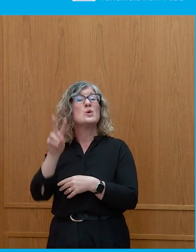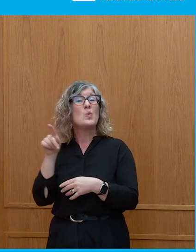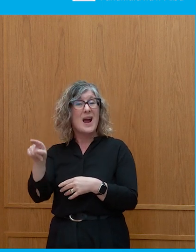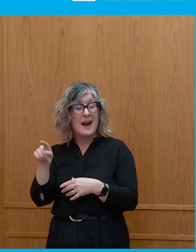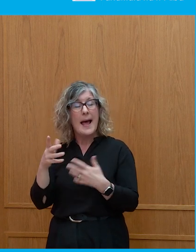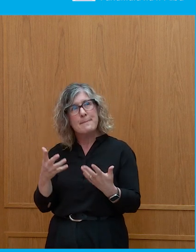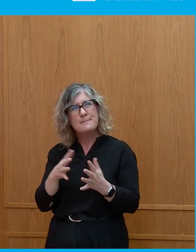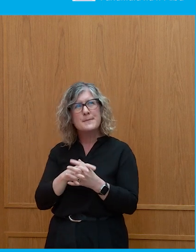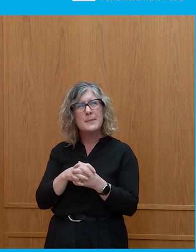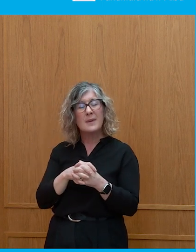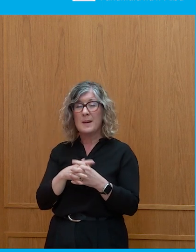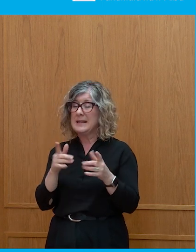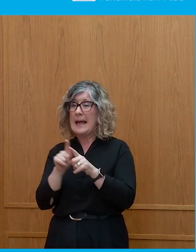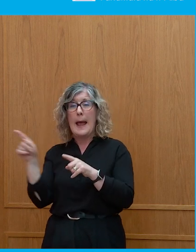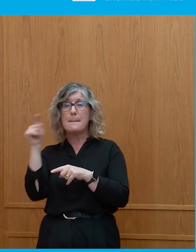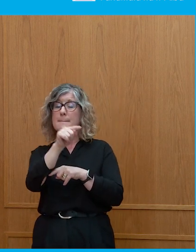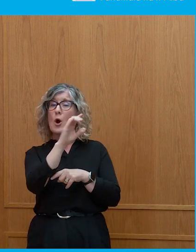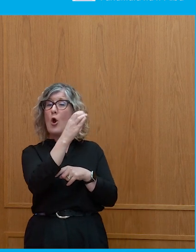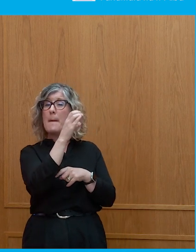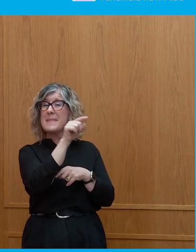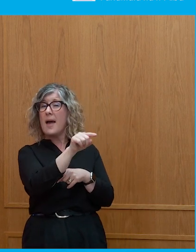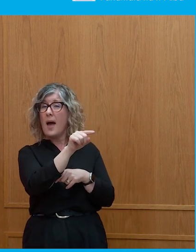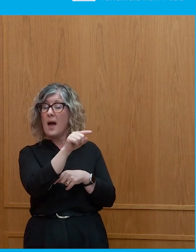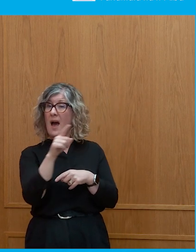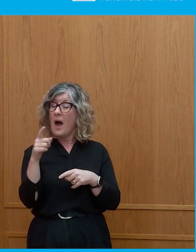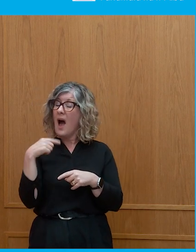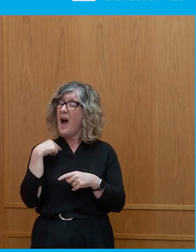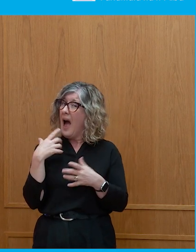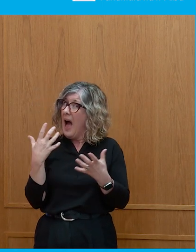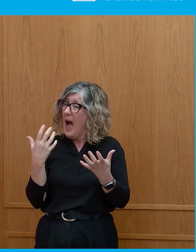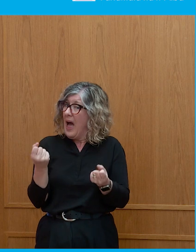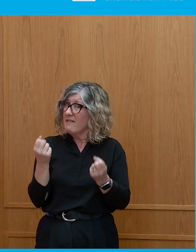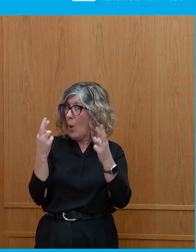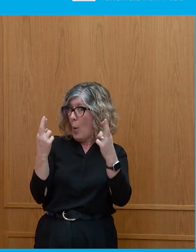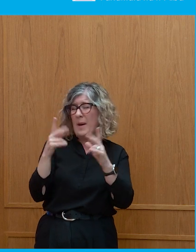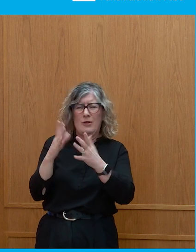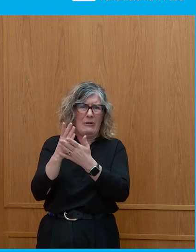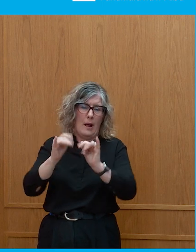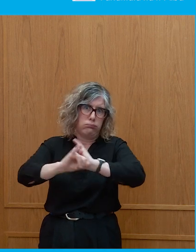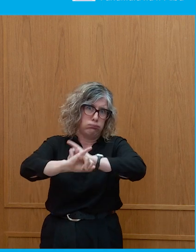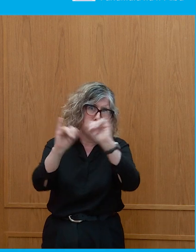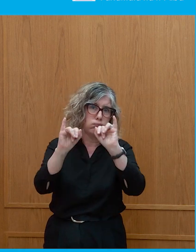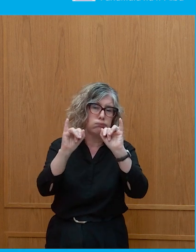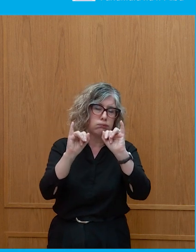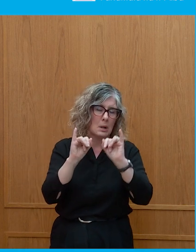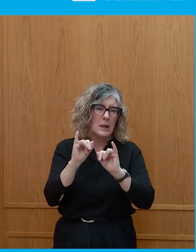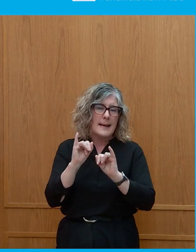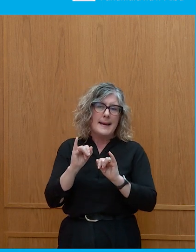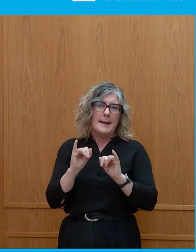just look to Colombia. I, I don't think hope is lost. It's a terrible situation. There is no such thing as a,